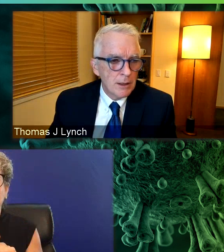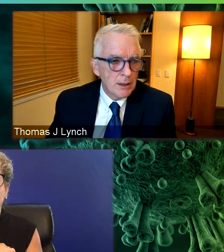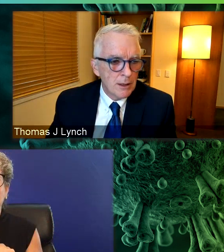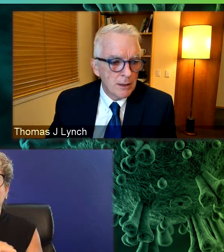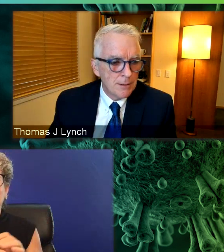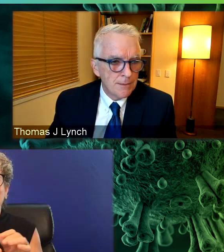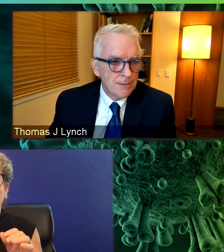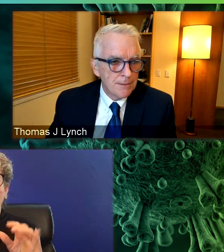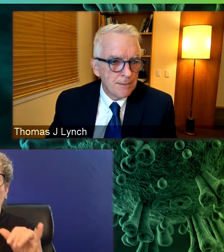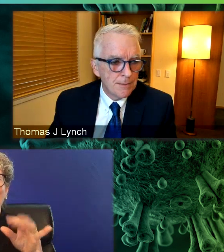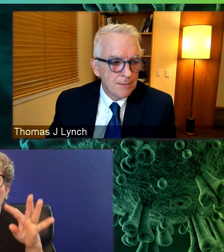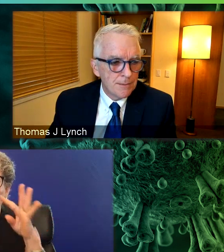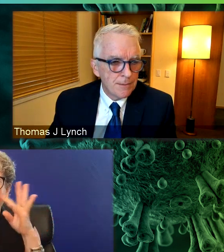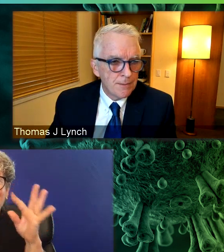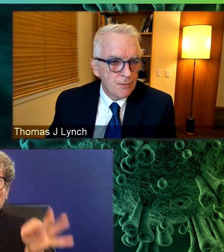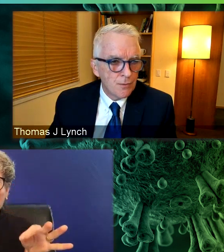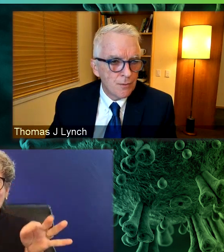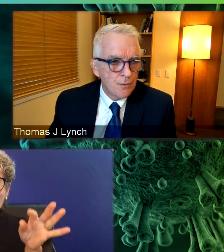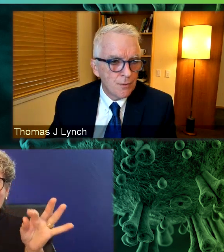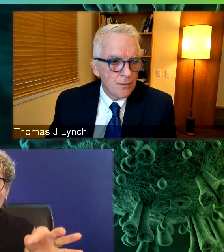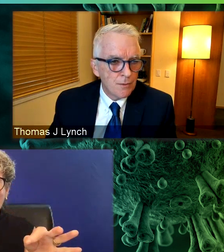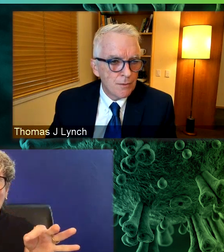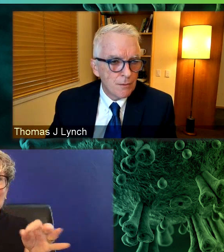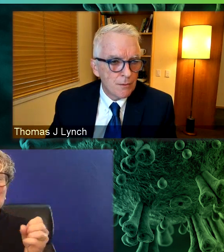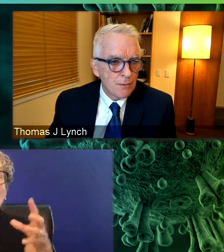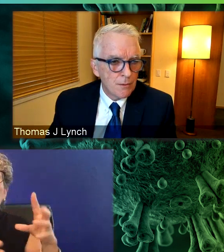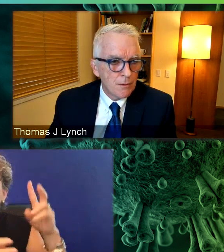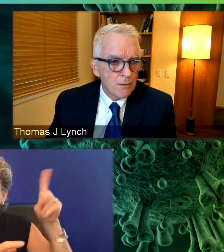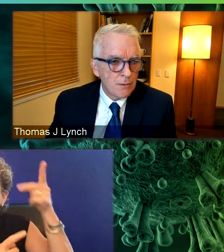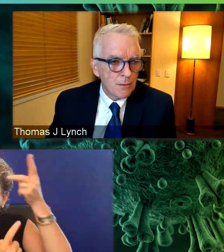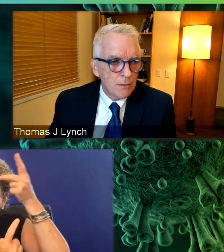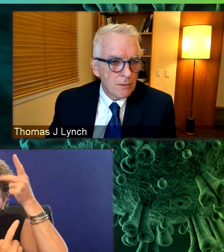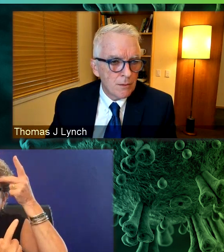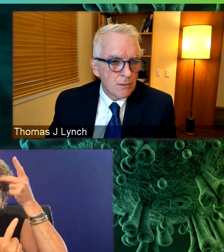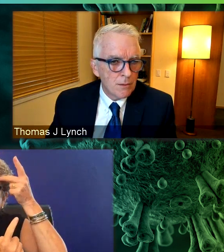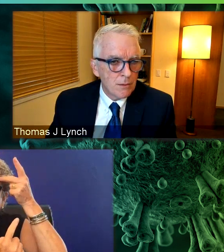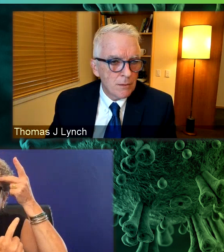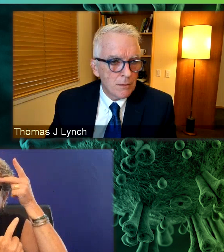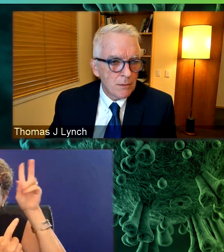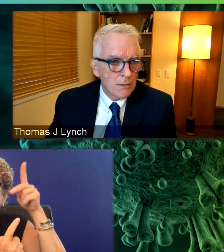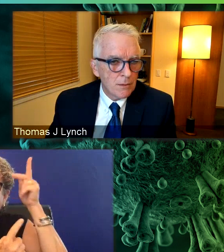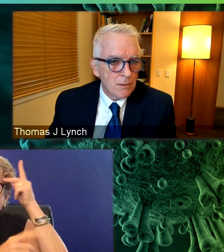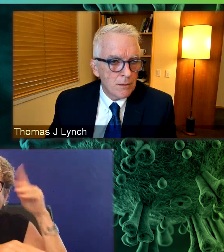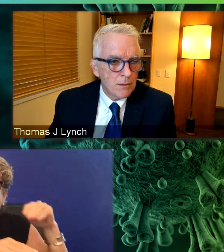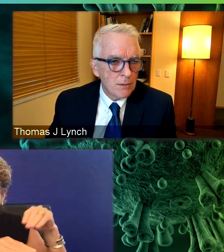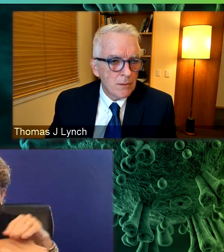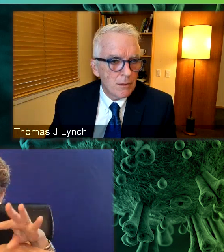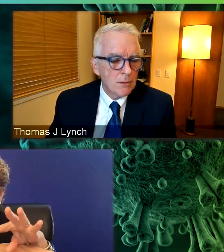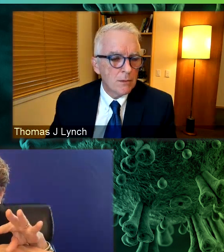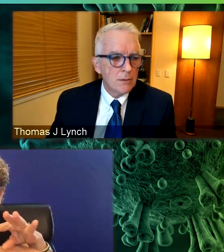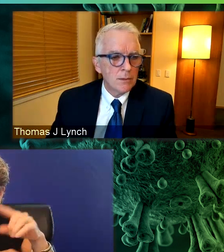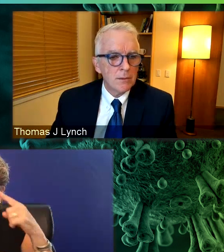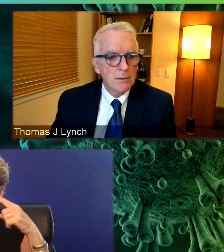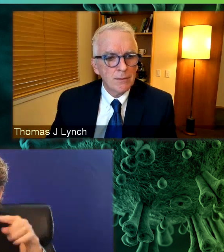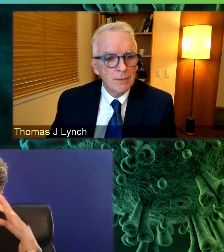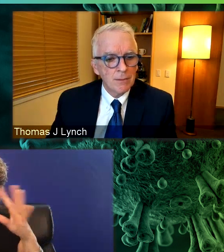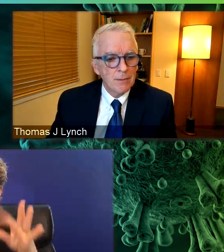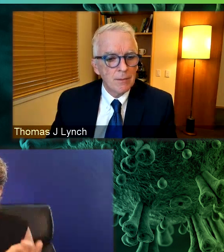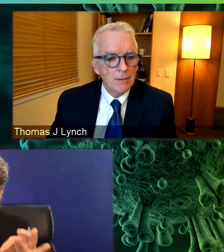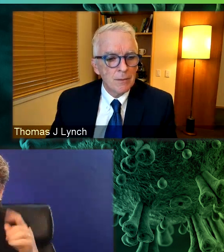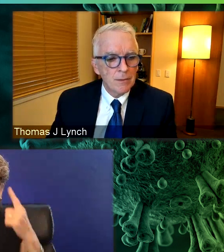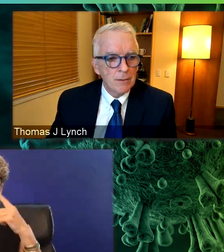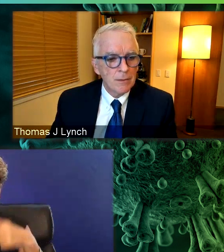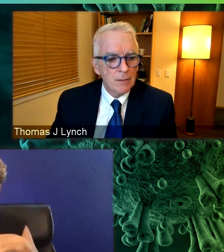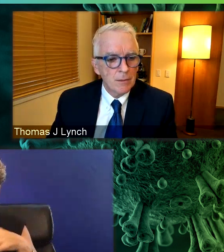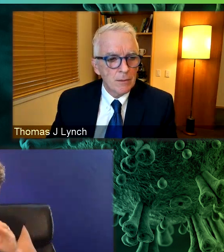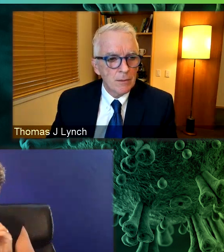that there's so much political background to some of these decisions. I mean, I think to me, it's perfectly clear that masking will